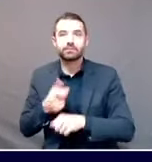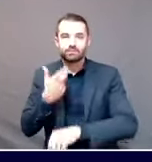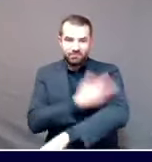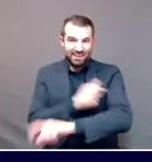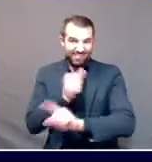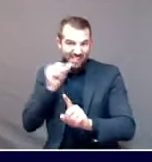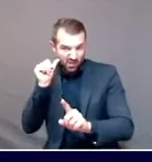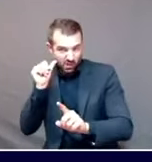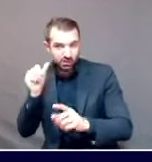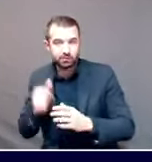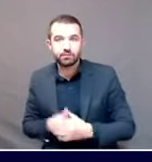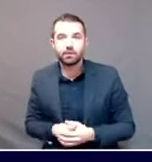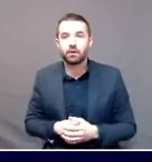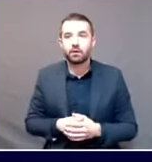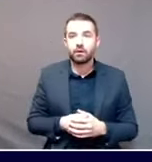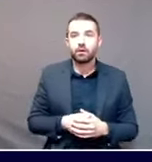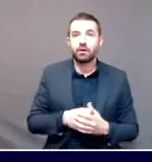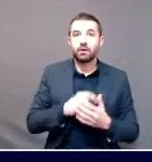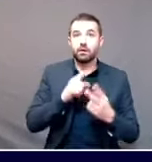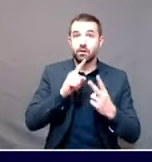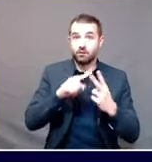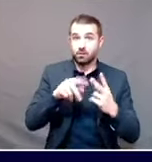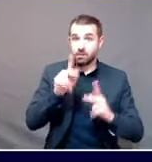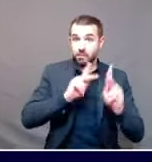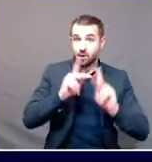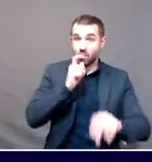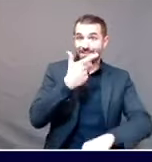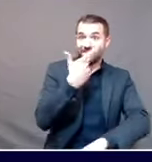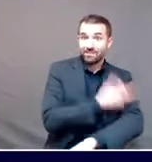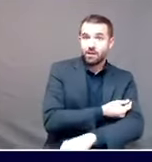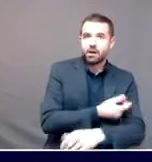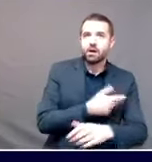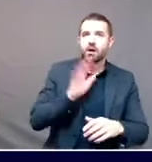That's what I want to know every single day. Thank you.